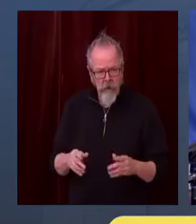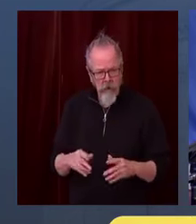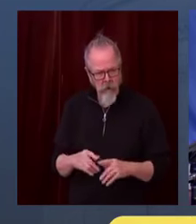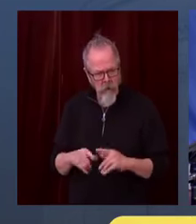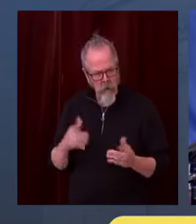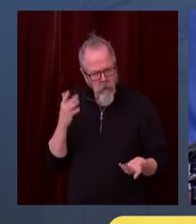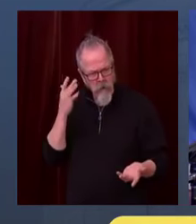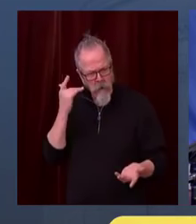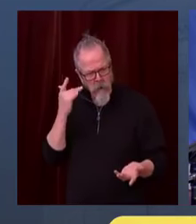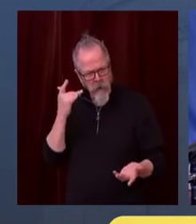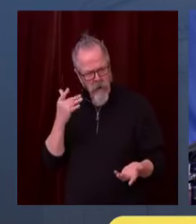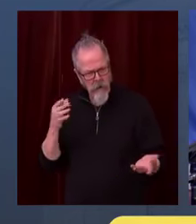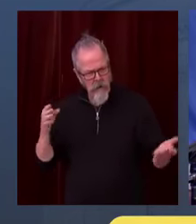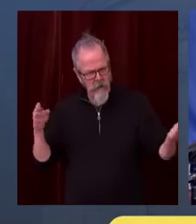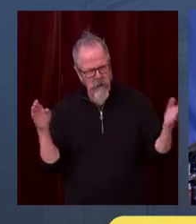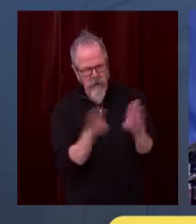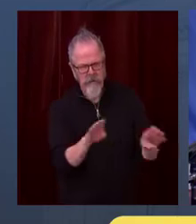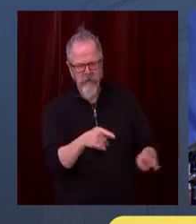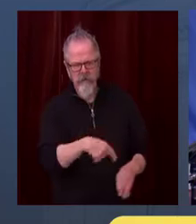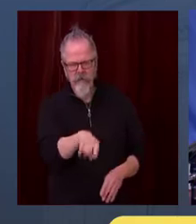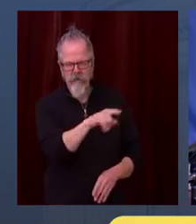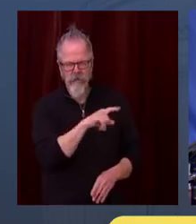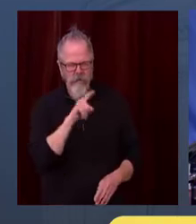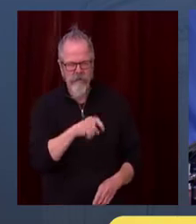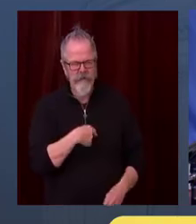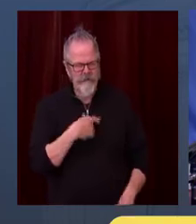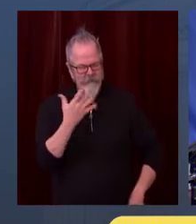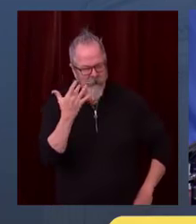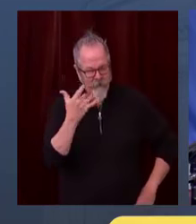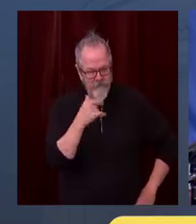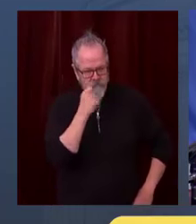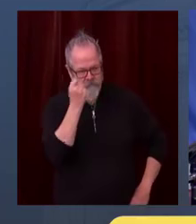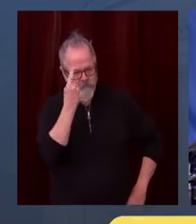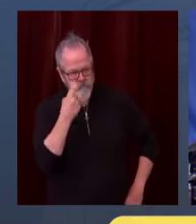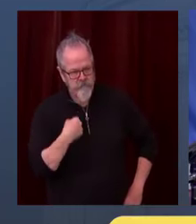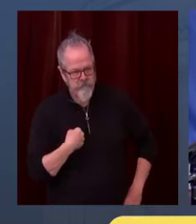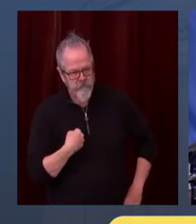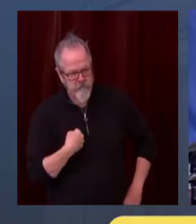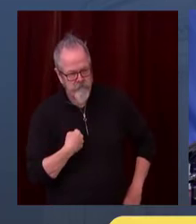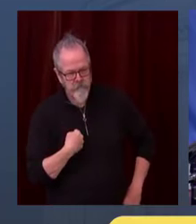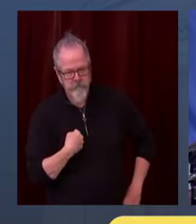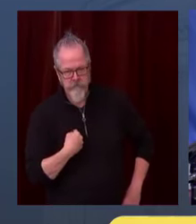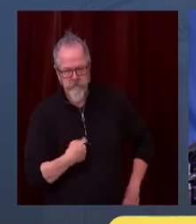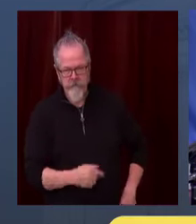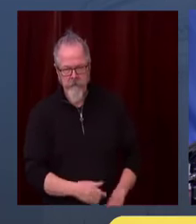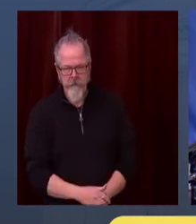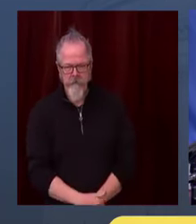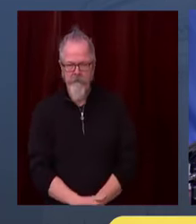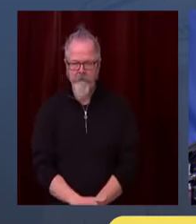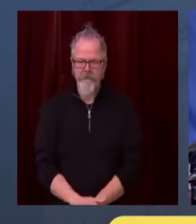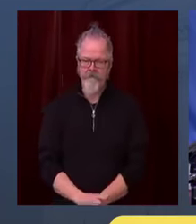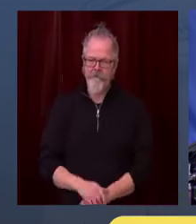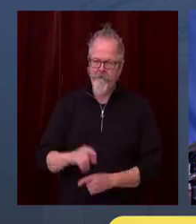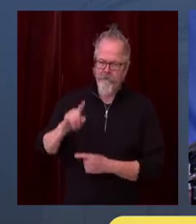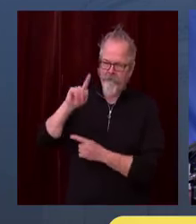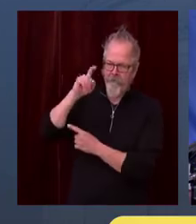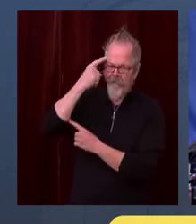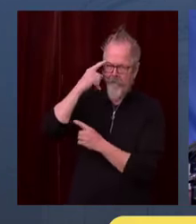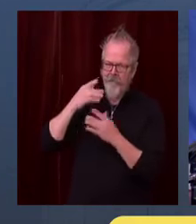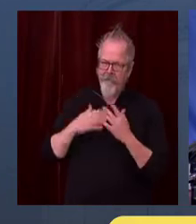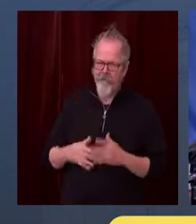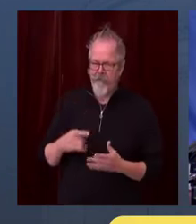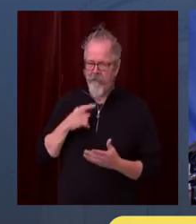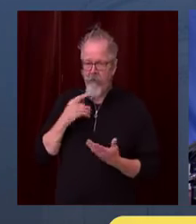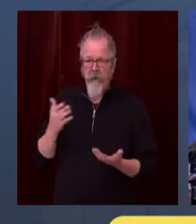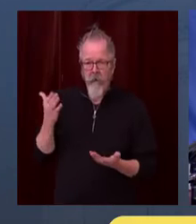taking action as we did. We have done this before and it had an impact. It dramatically reduced the transmission. We know this works.